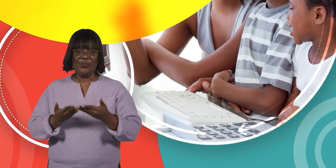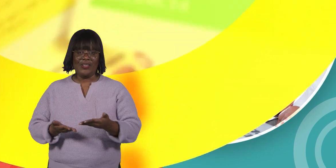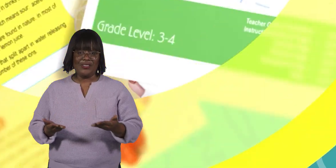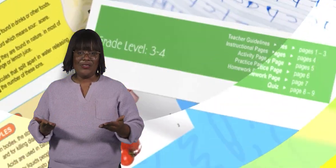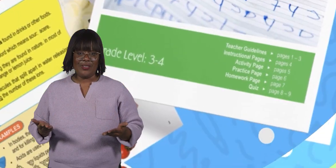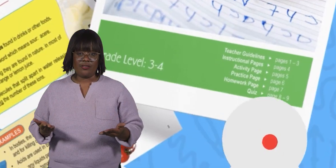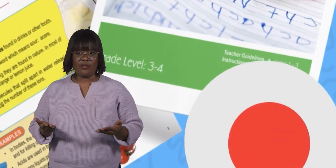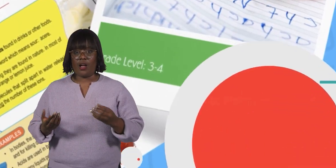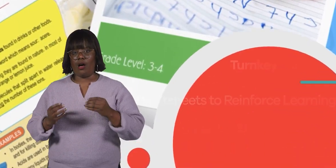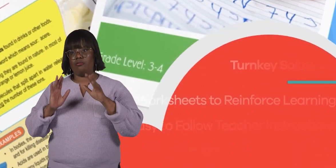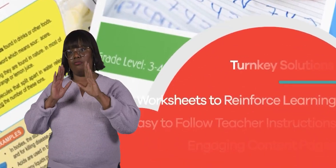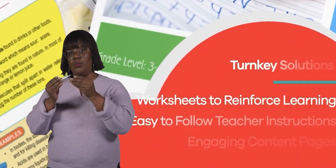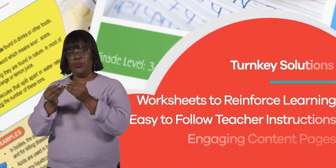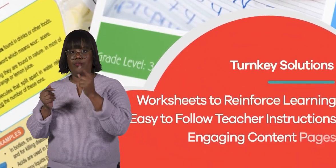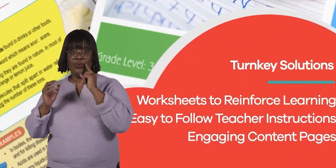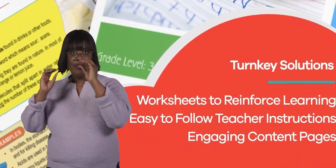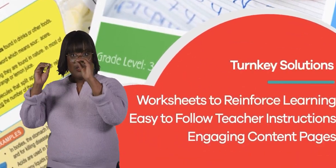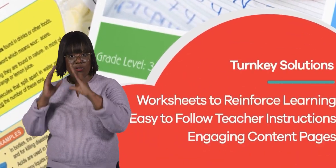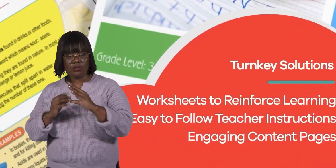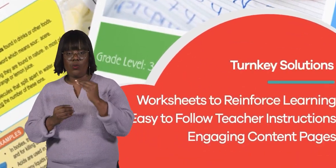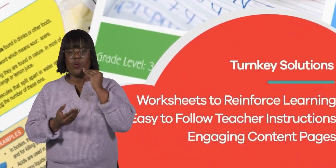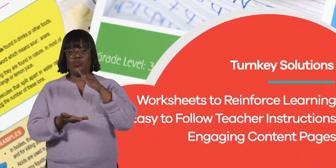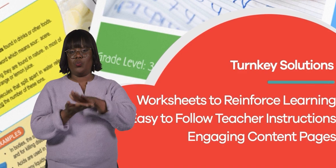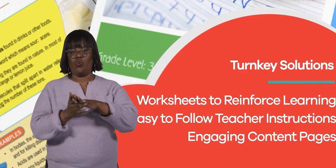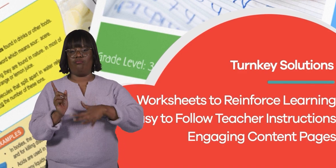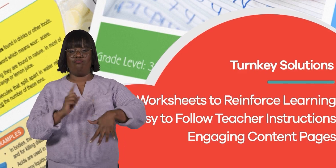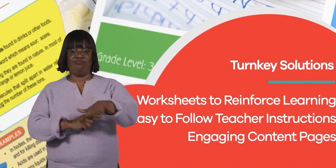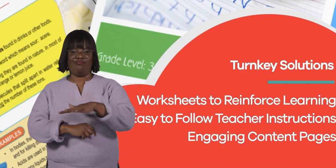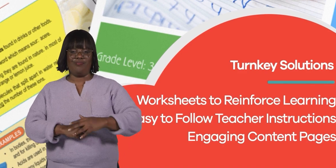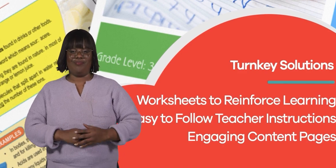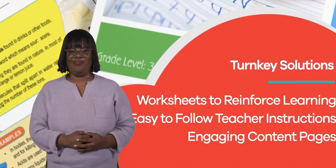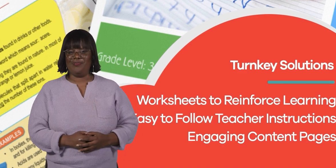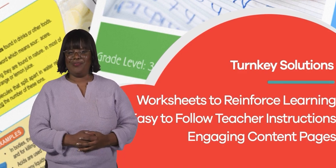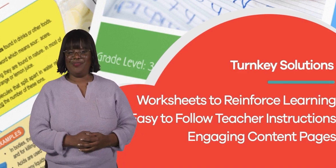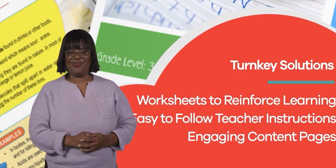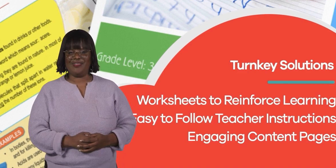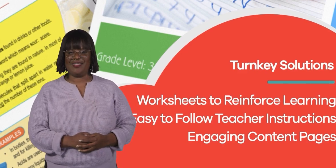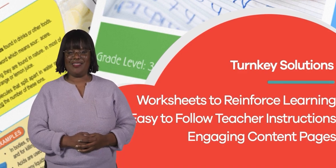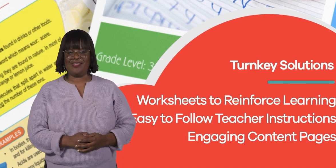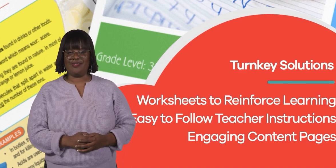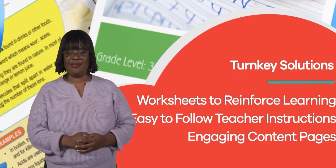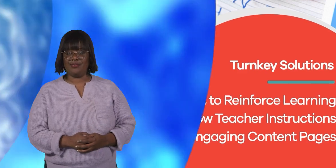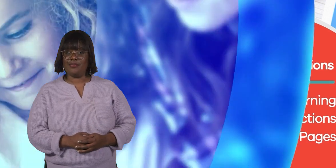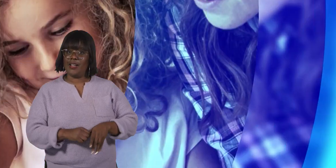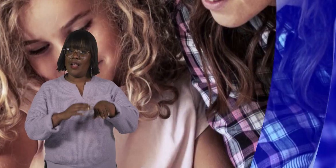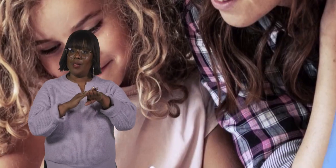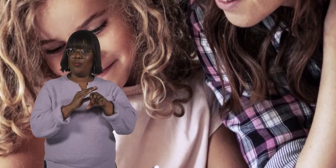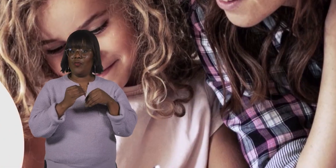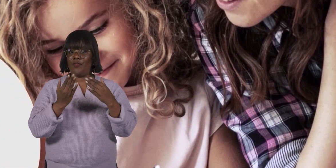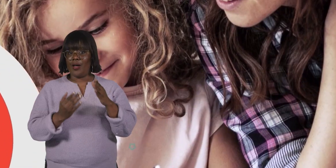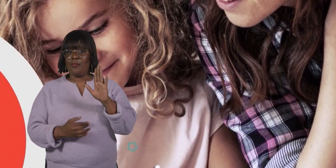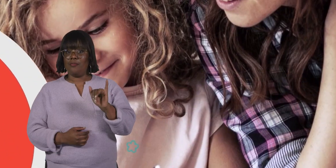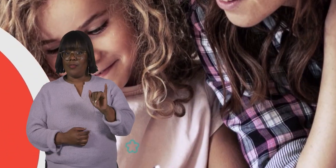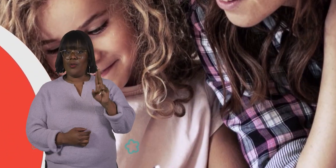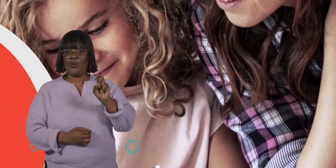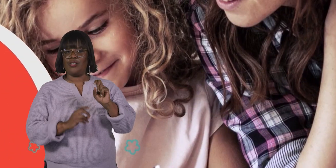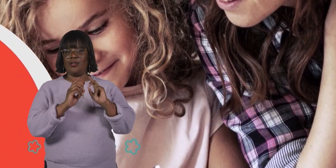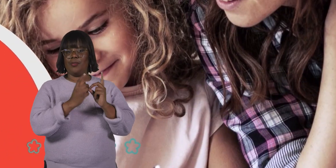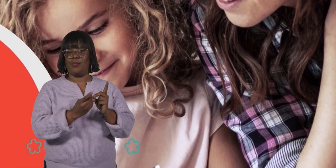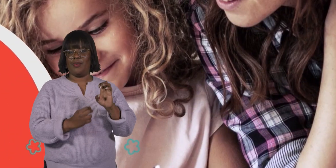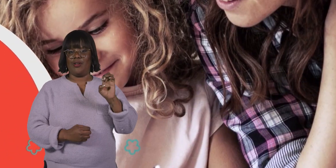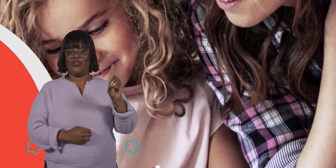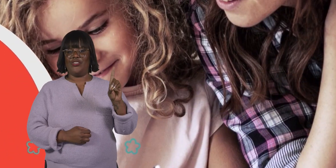resources and turnkey solutions for teachers and homeschoolers. With us on